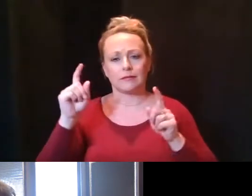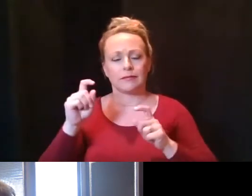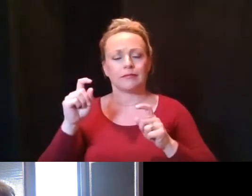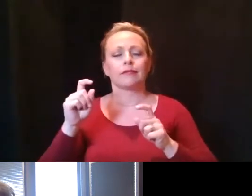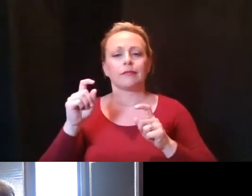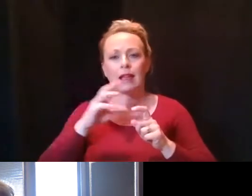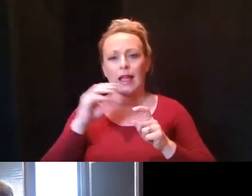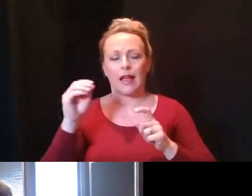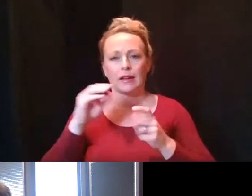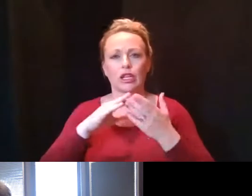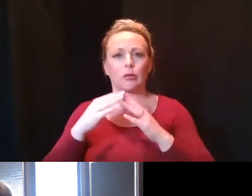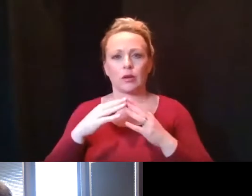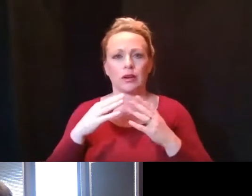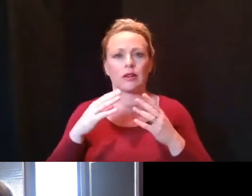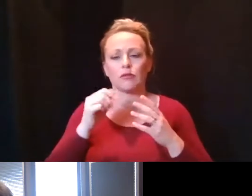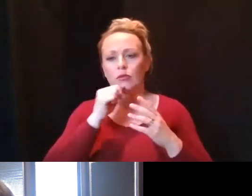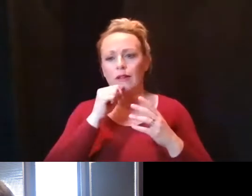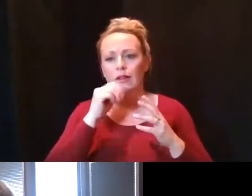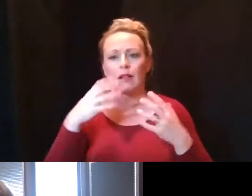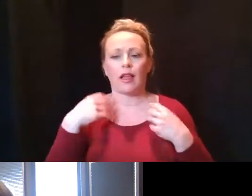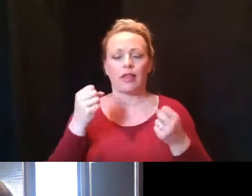and private health care providers as well.